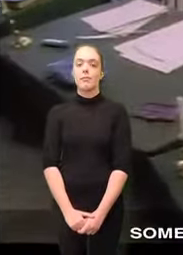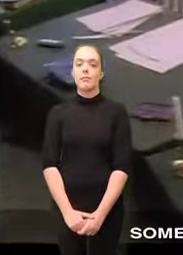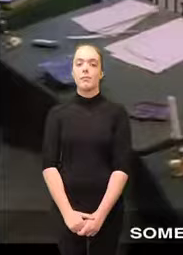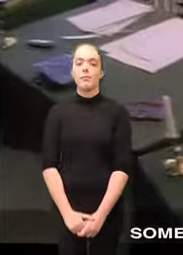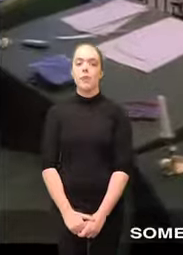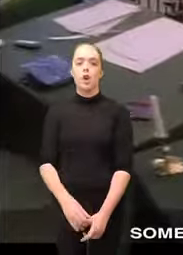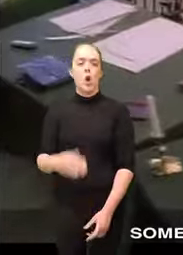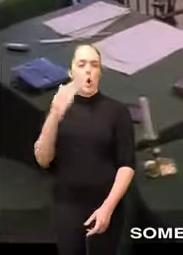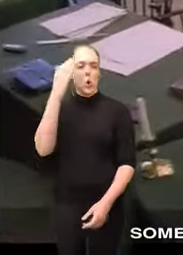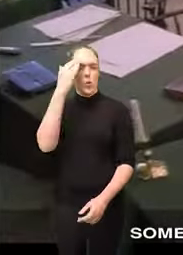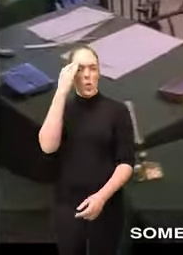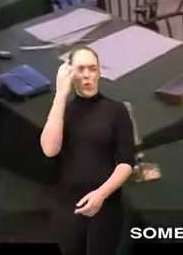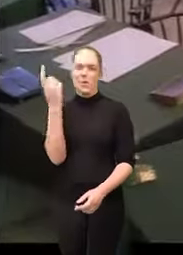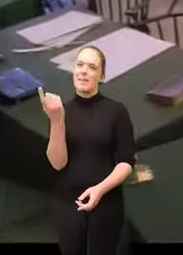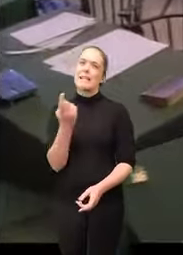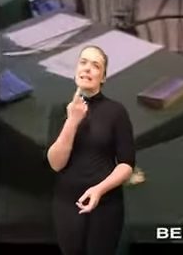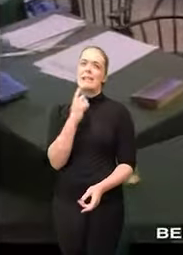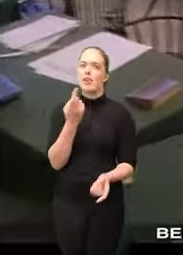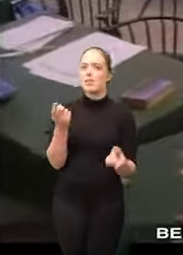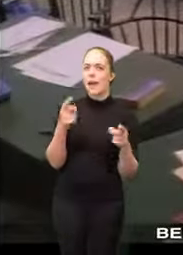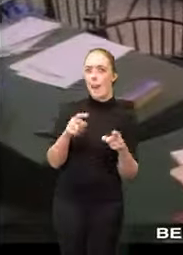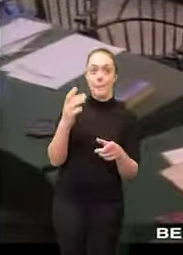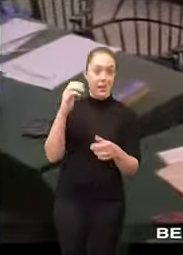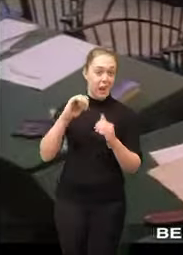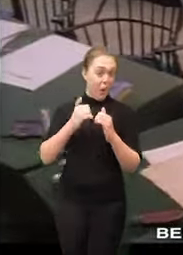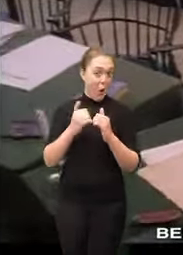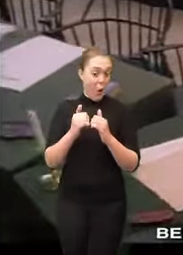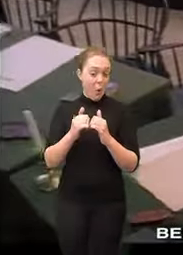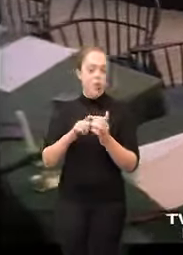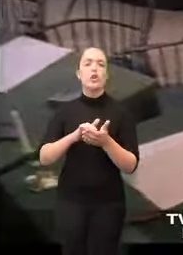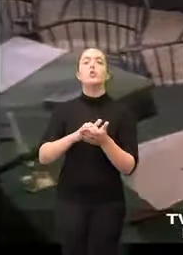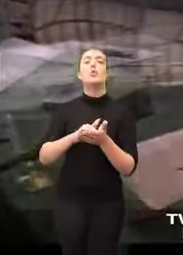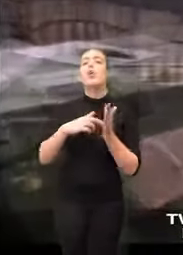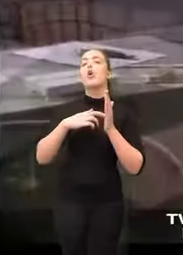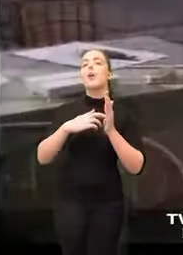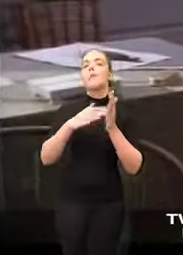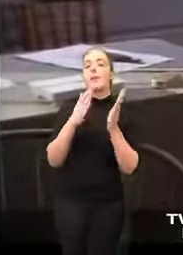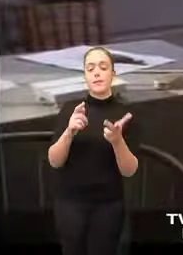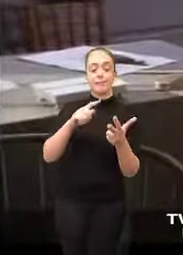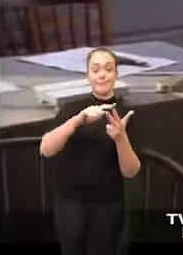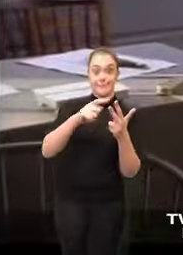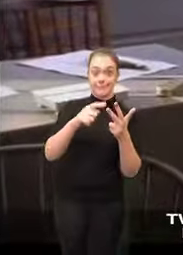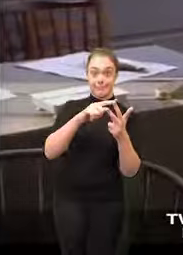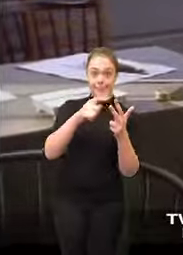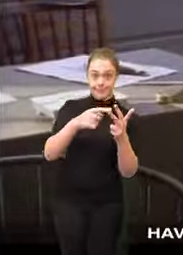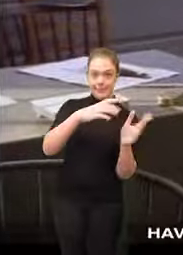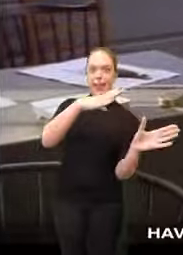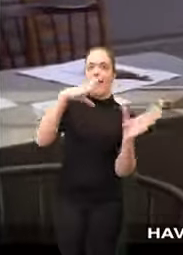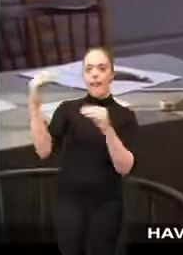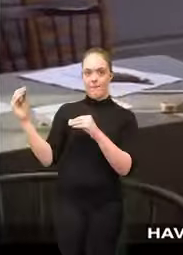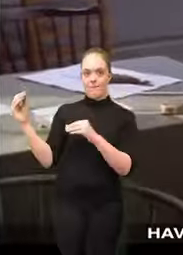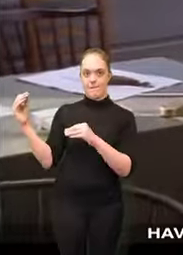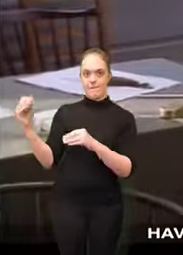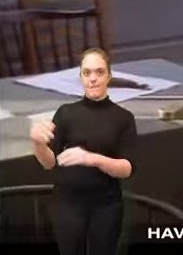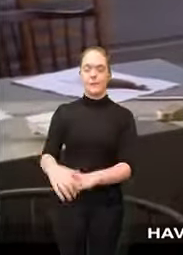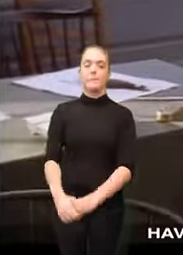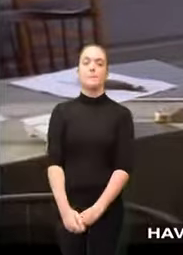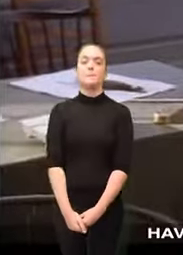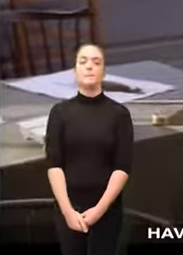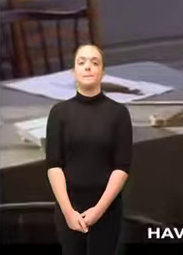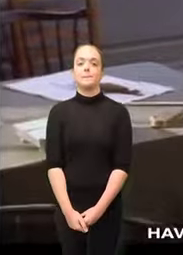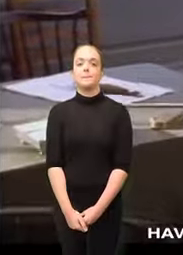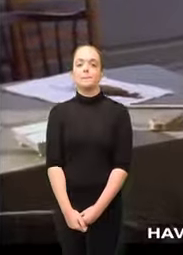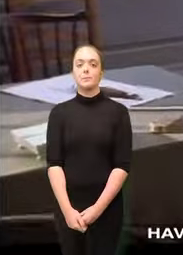they know that something serious is going on behind the closed doors two of the three delegates from New York State have gone home in protest